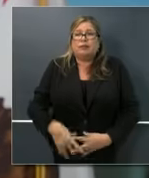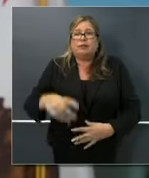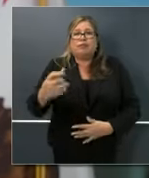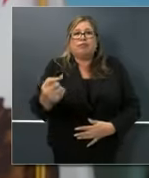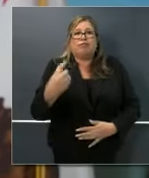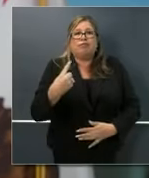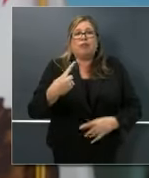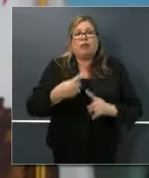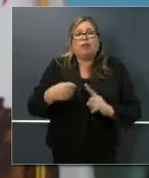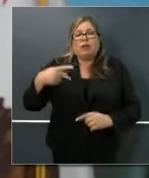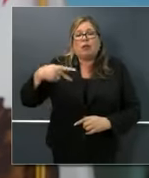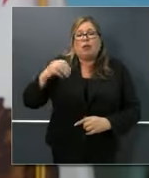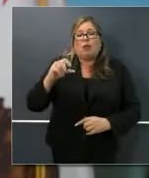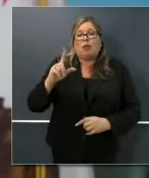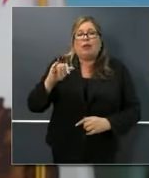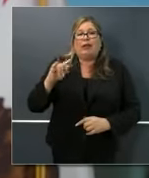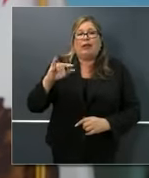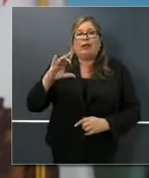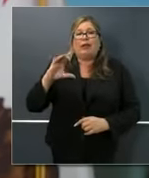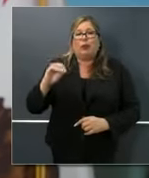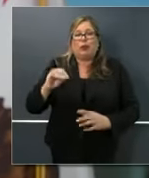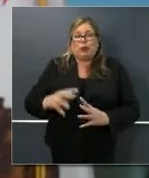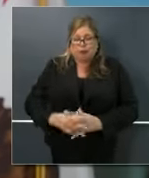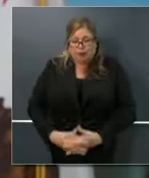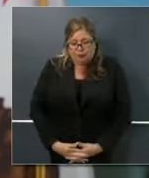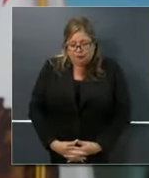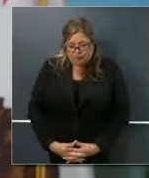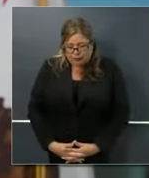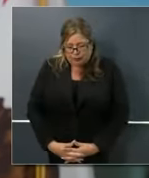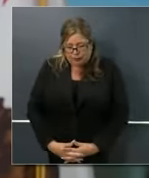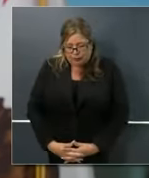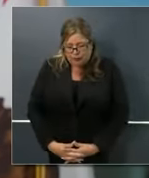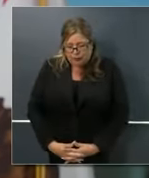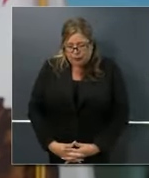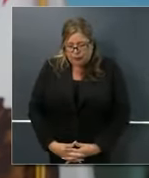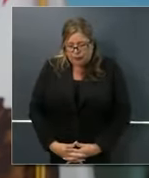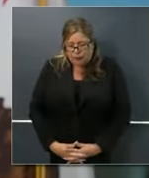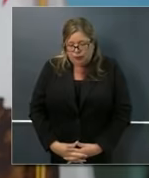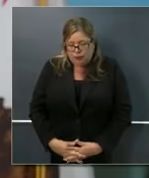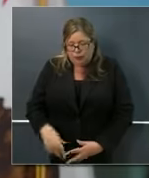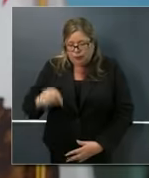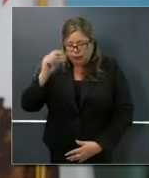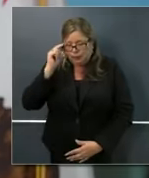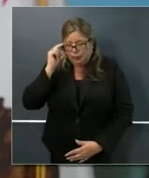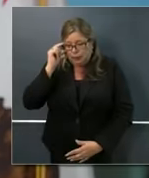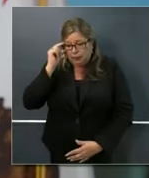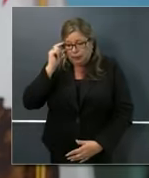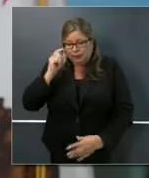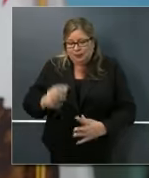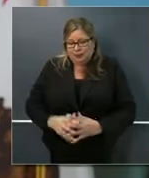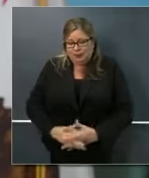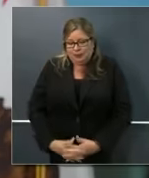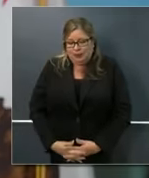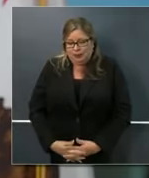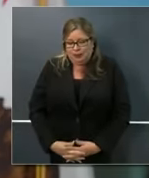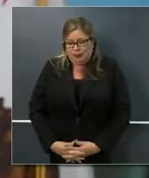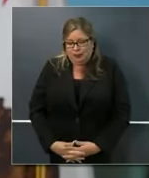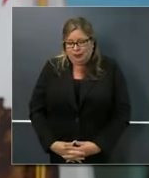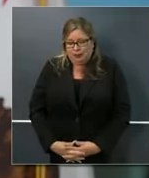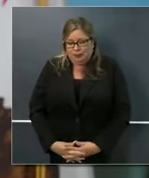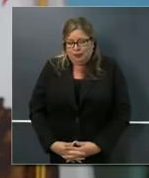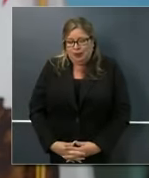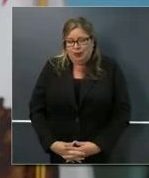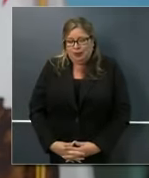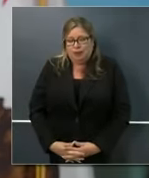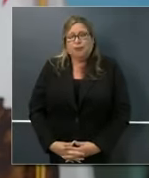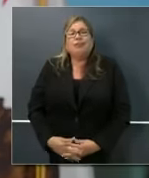Hey, Governor, my question about your conversation with the president has kind of already been covered. So I wanted to talk to you about